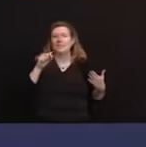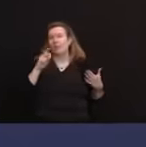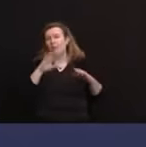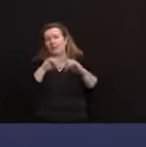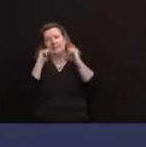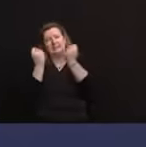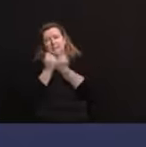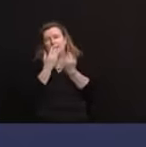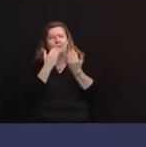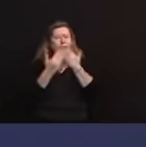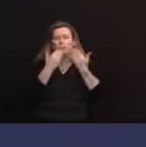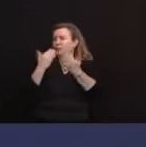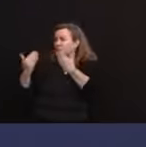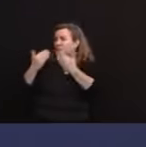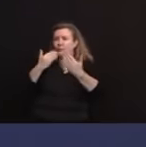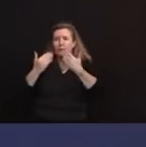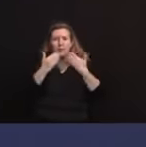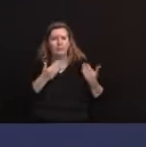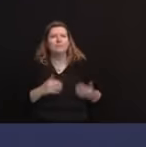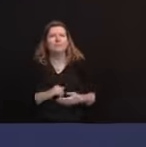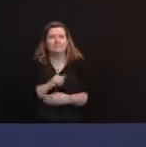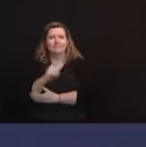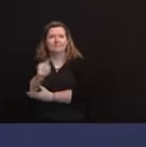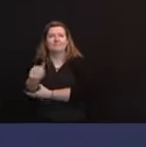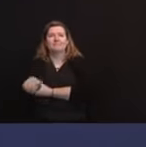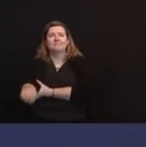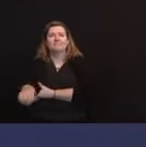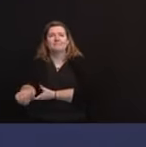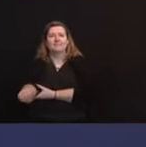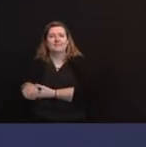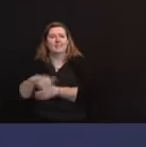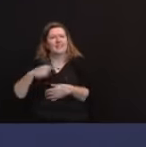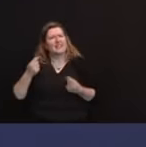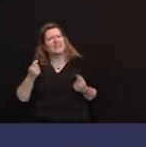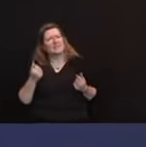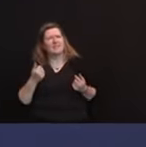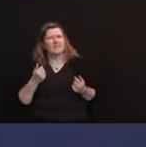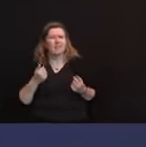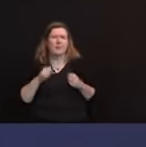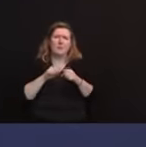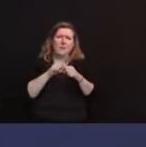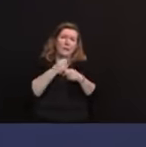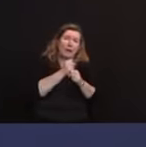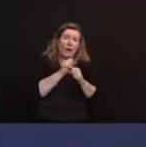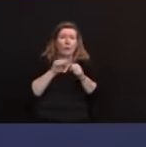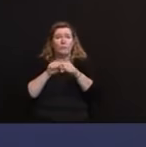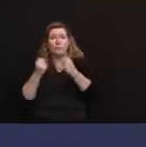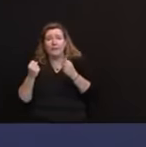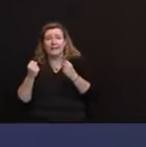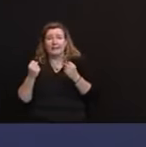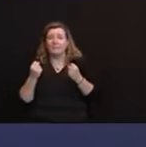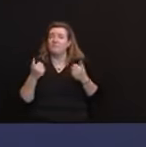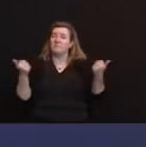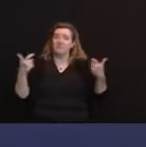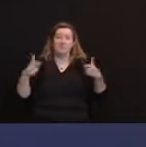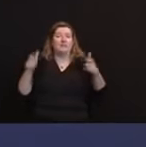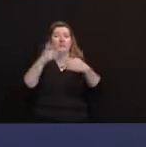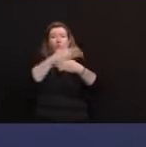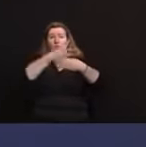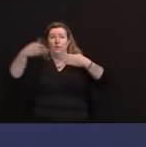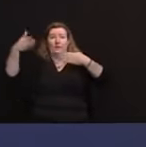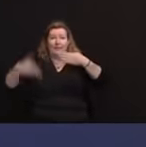folks, this is, you know, this is a little bit, I wouldn't say make or break, but this is a big weekend we're pulling into, and then we'll have another big weekend